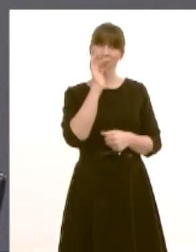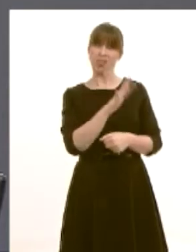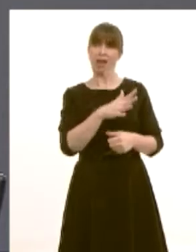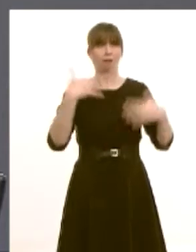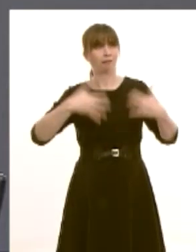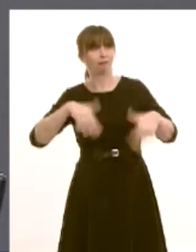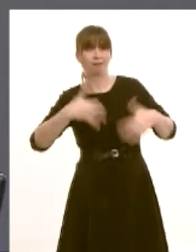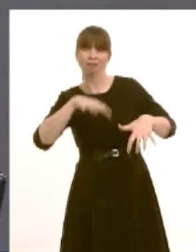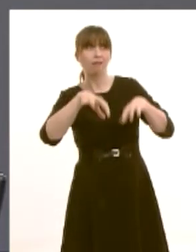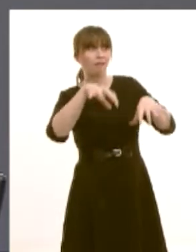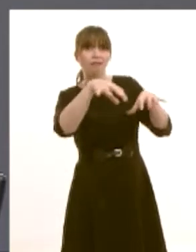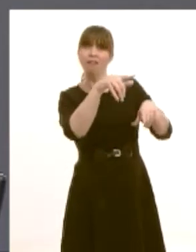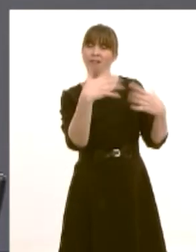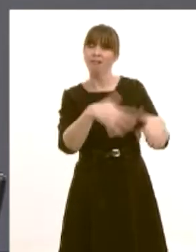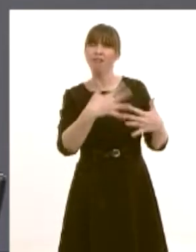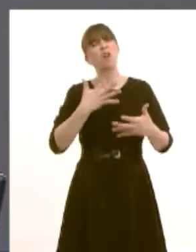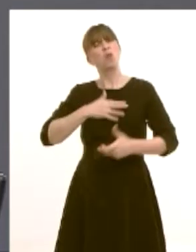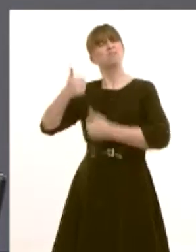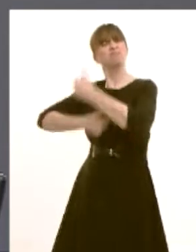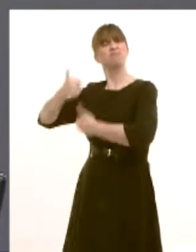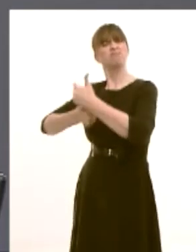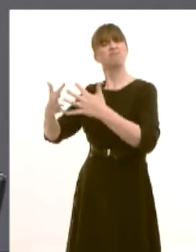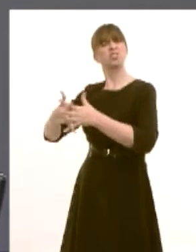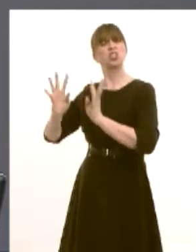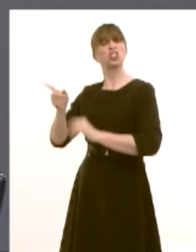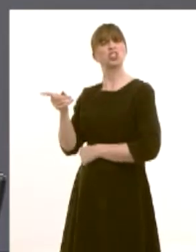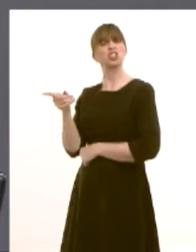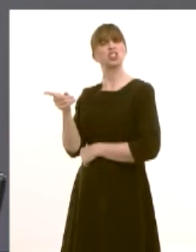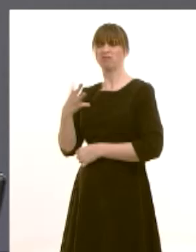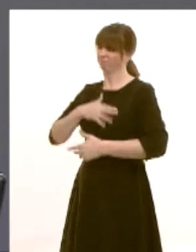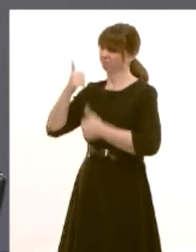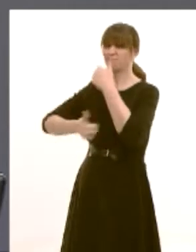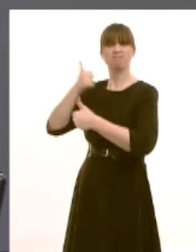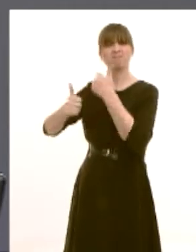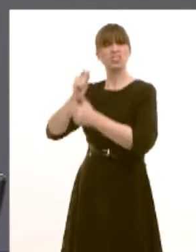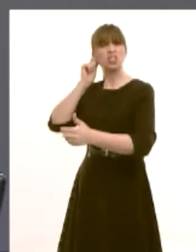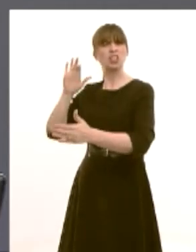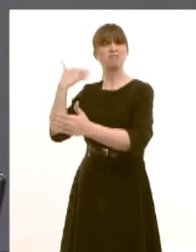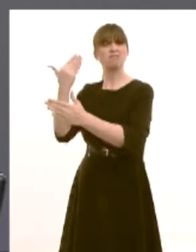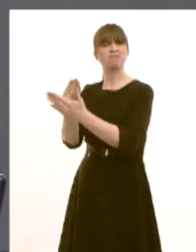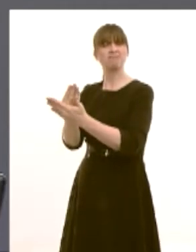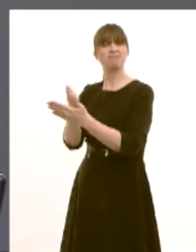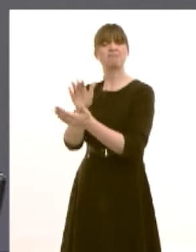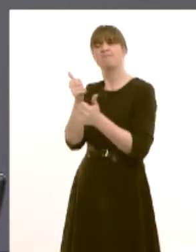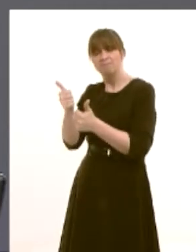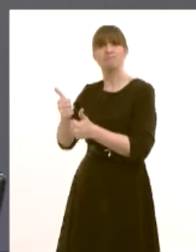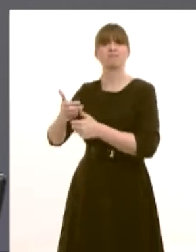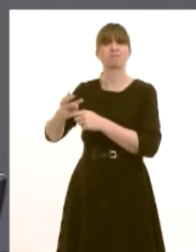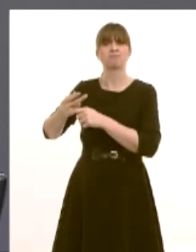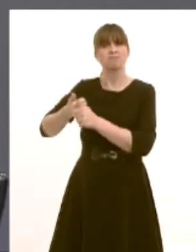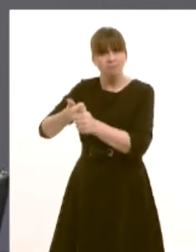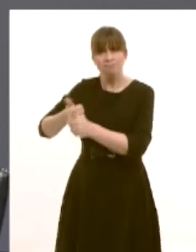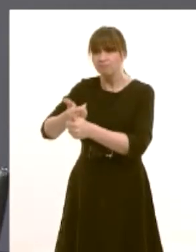also acknowledge the good work that has been done in Withchurch by the staff over many years for people with mental health problems?